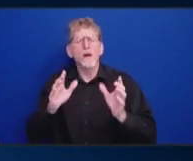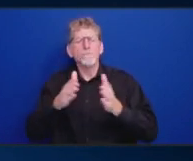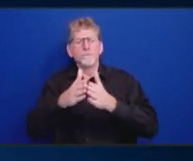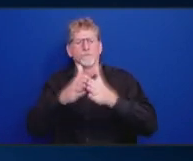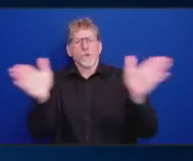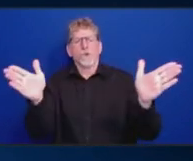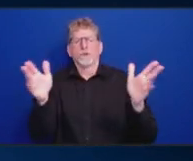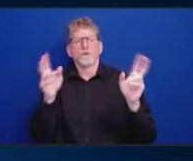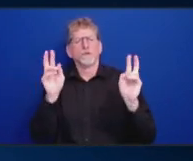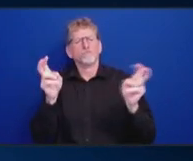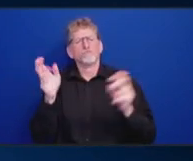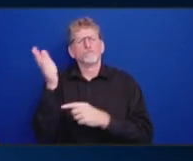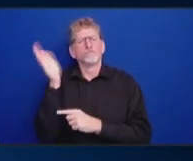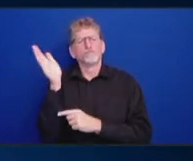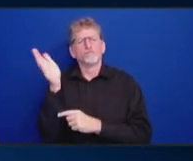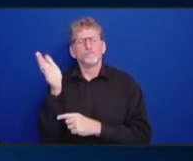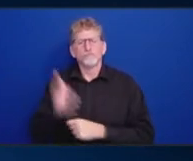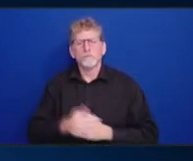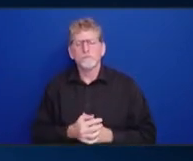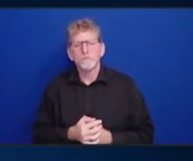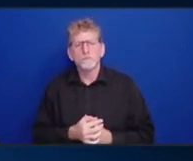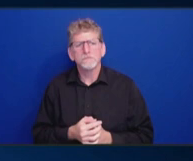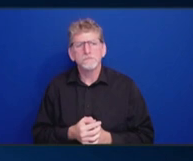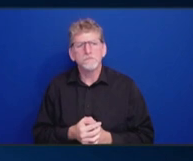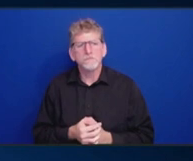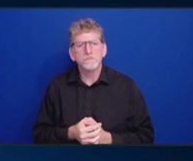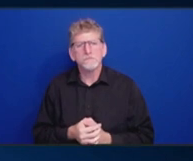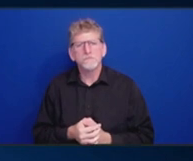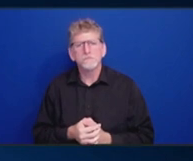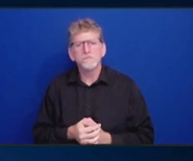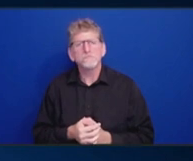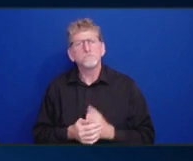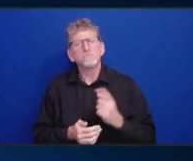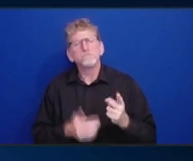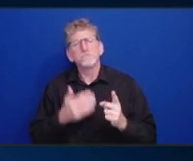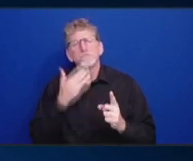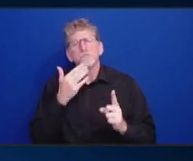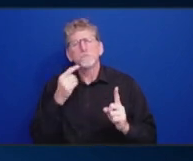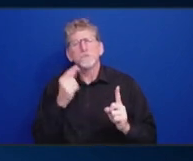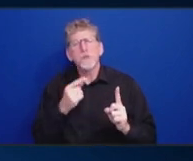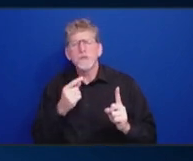could do that, but that's a great, it's a good point, but I think you can do that also part of the subcommittee.